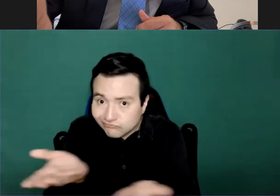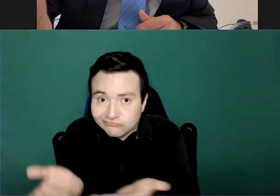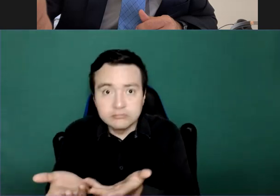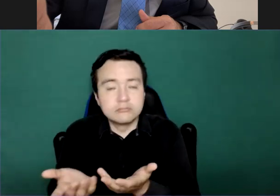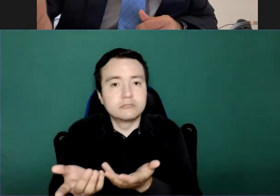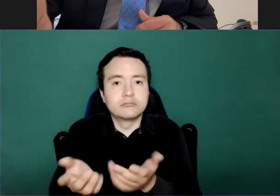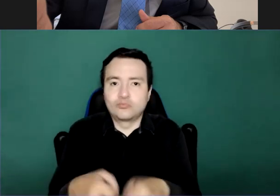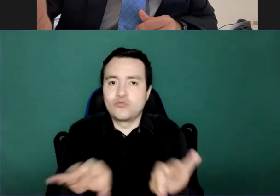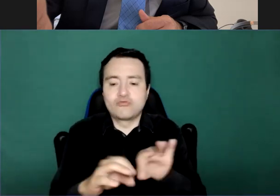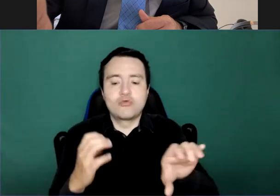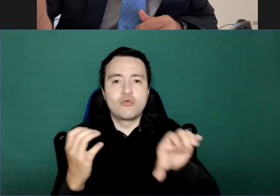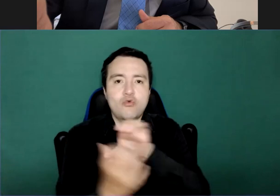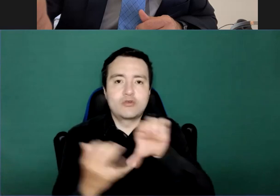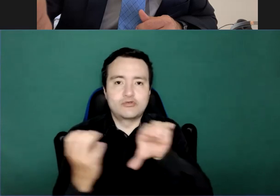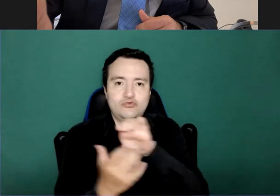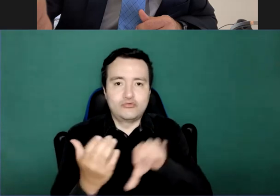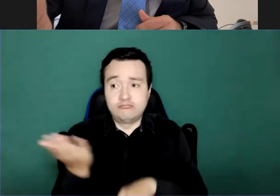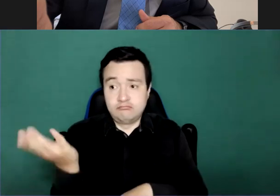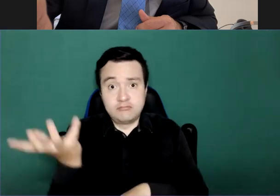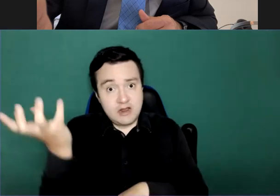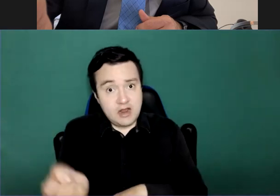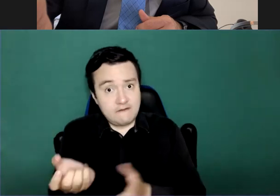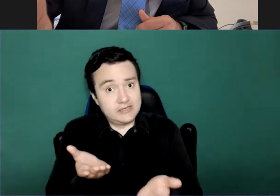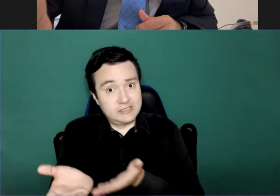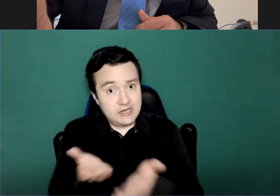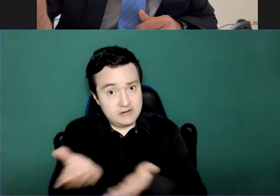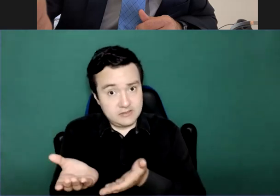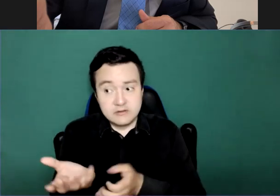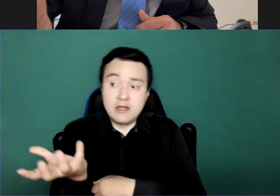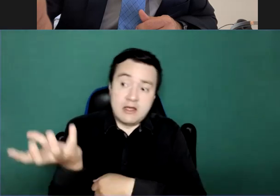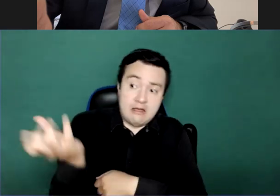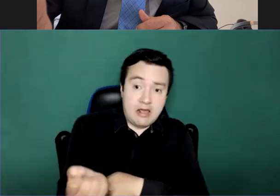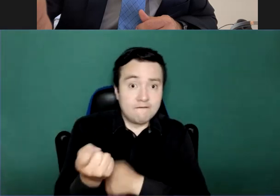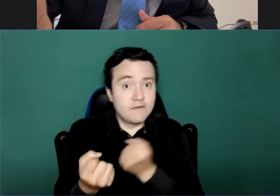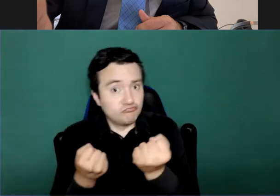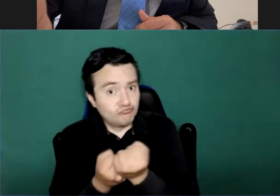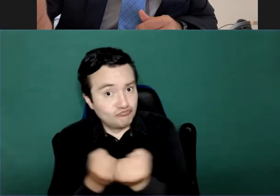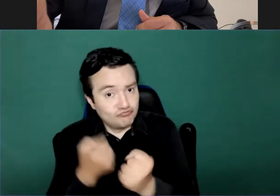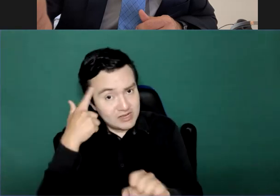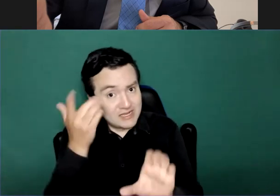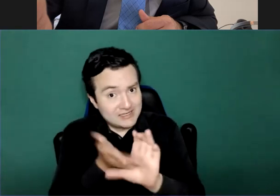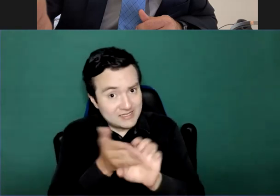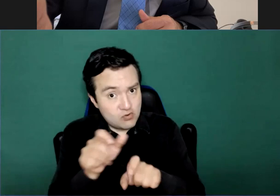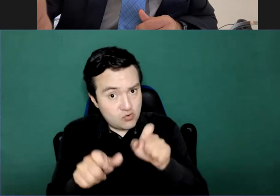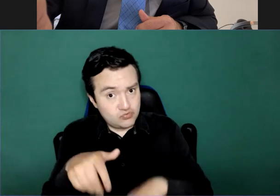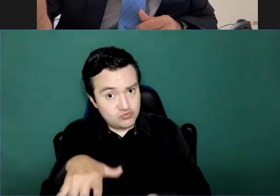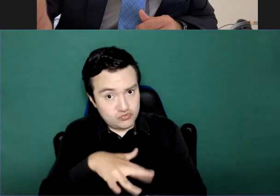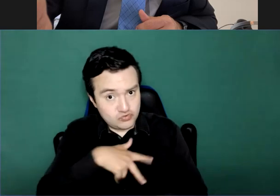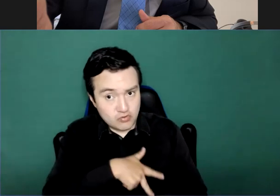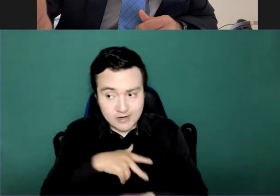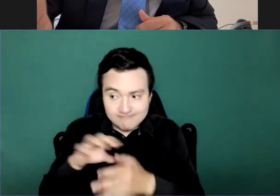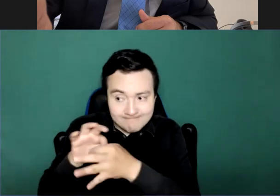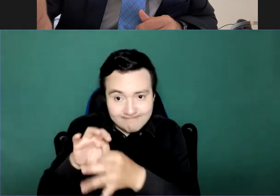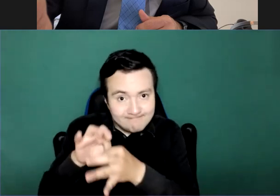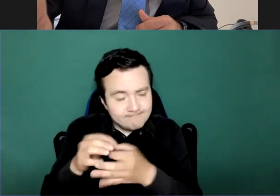is widely available and fully accessible. The world has also seen how digital technology has delivered